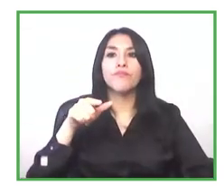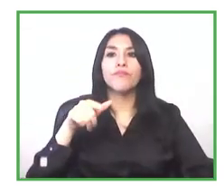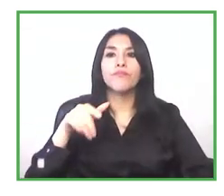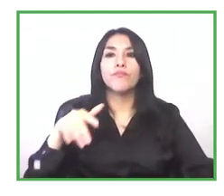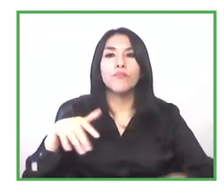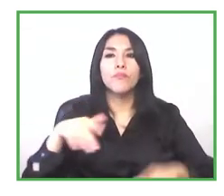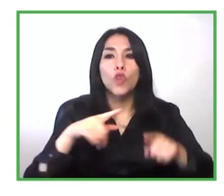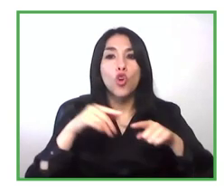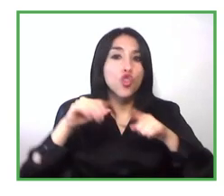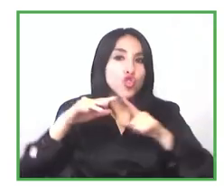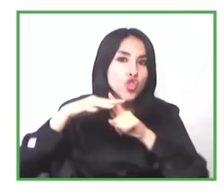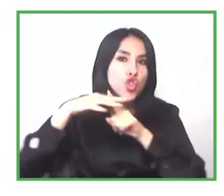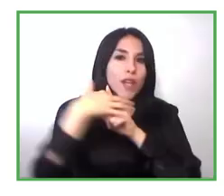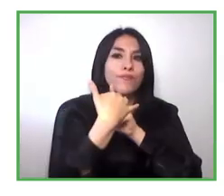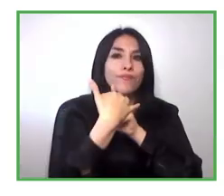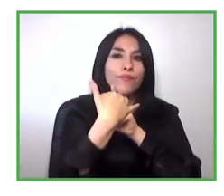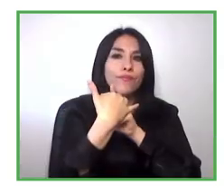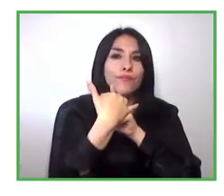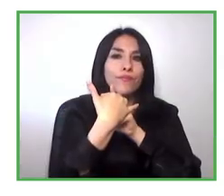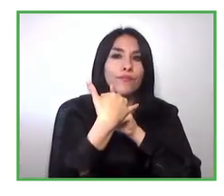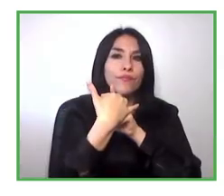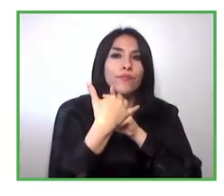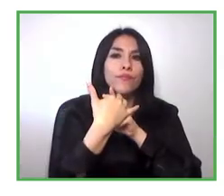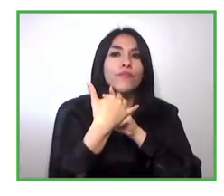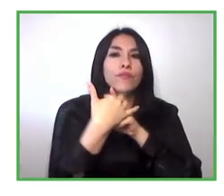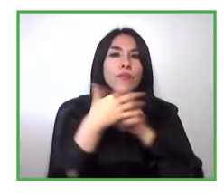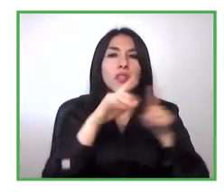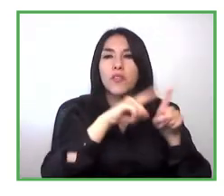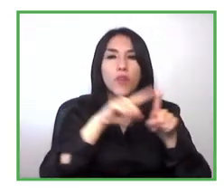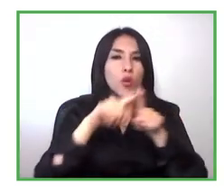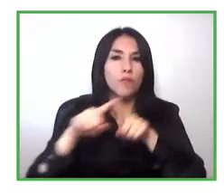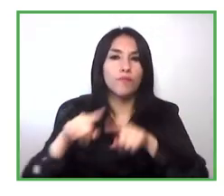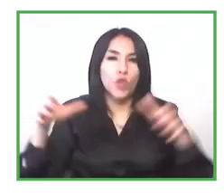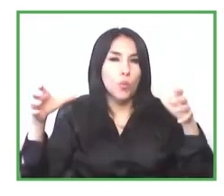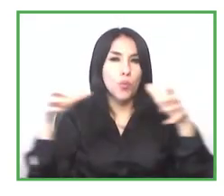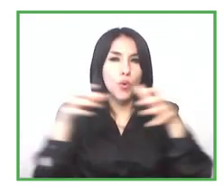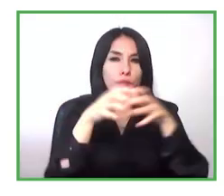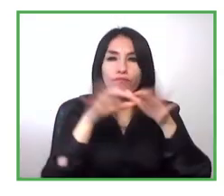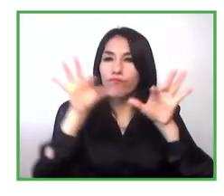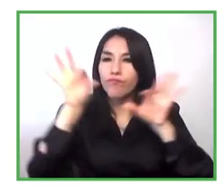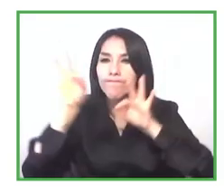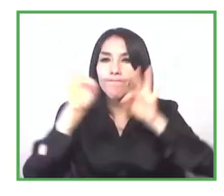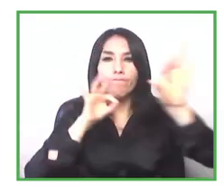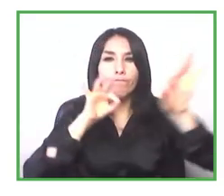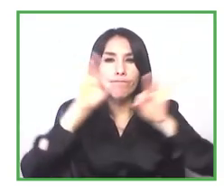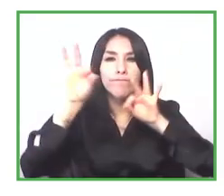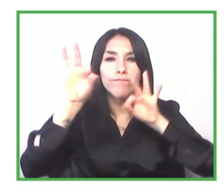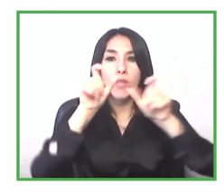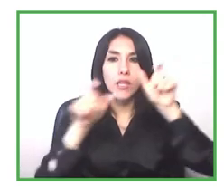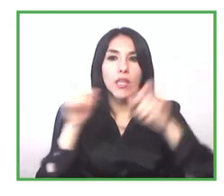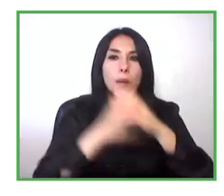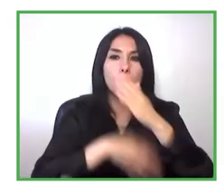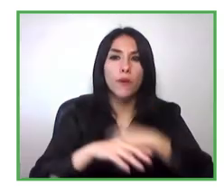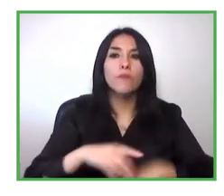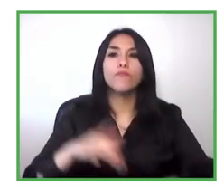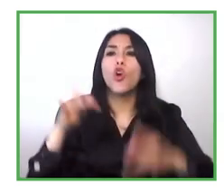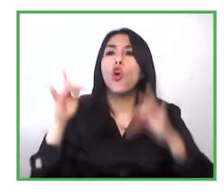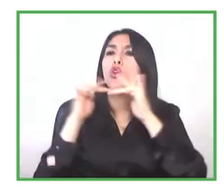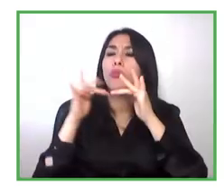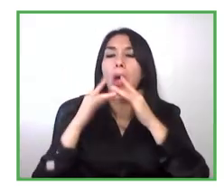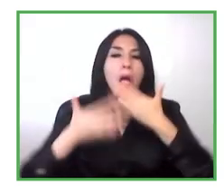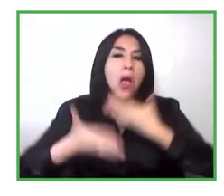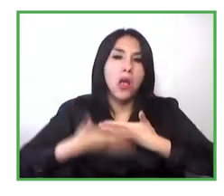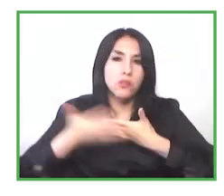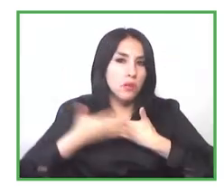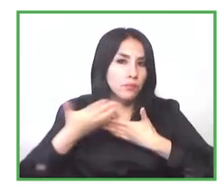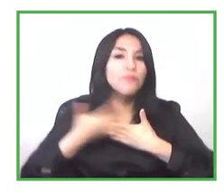contacts of the organization and after that we managed to identify an important number of people with disabilities who are entrepreneurs so that was